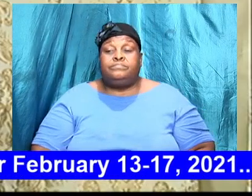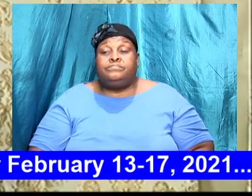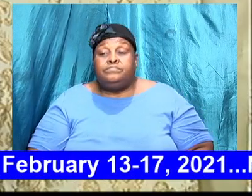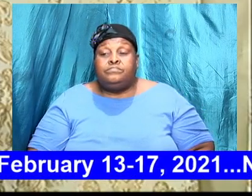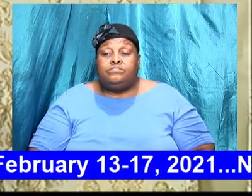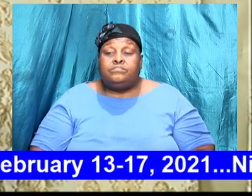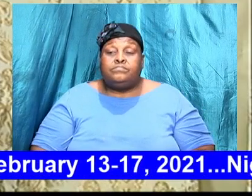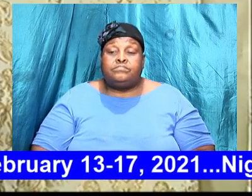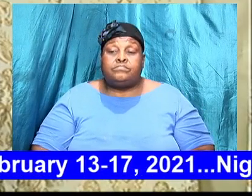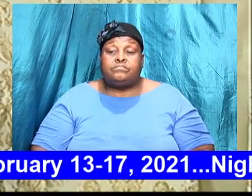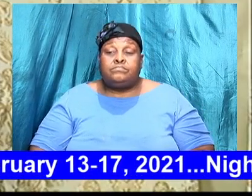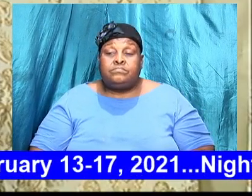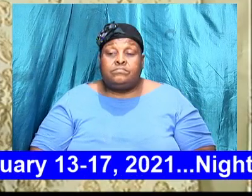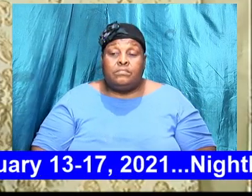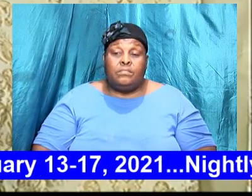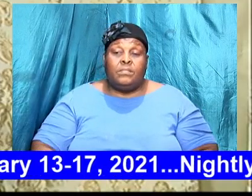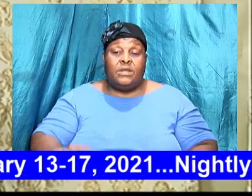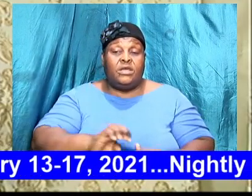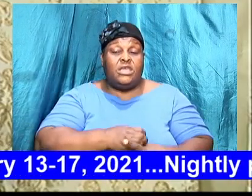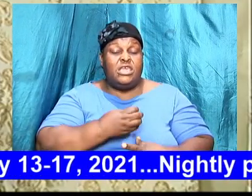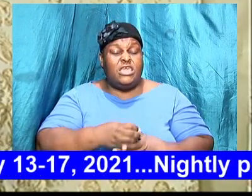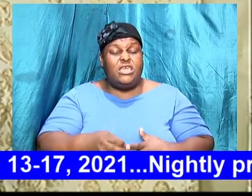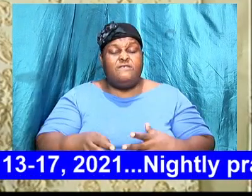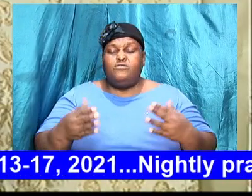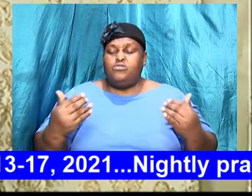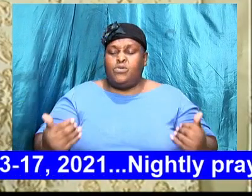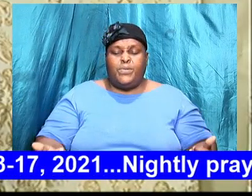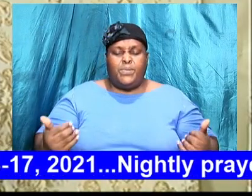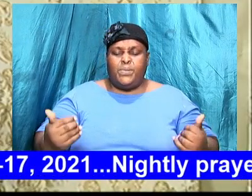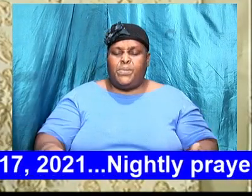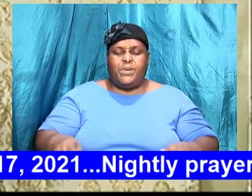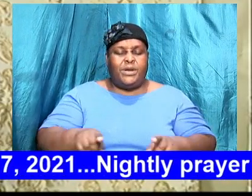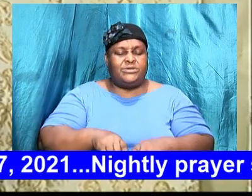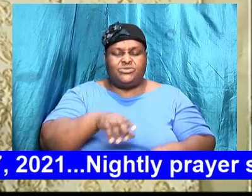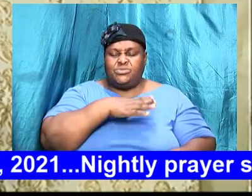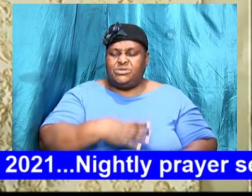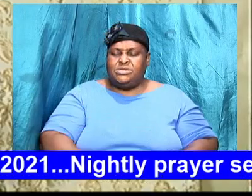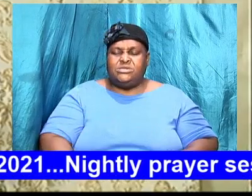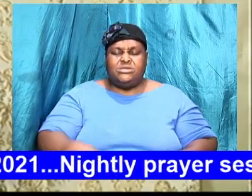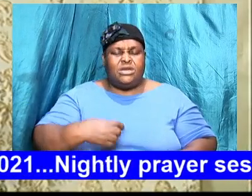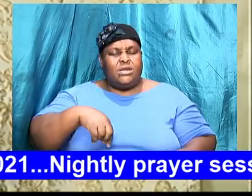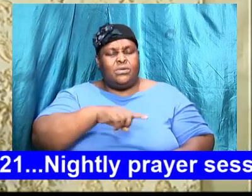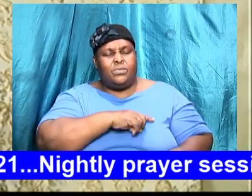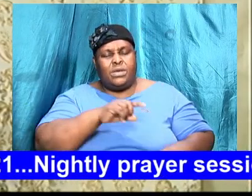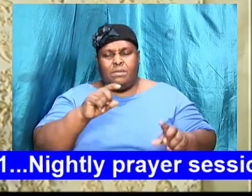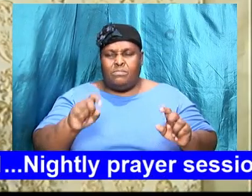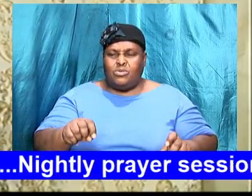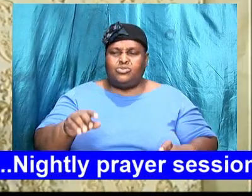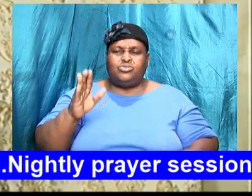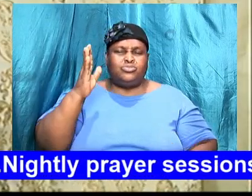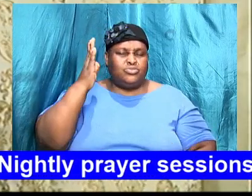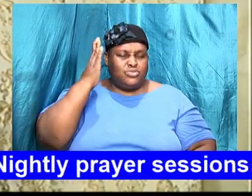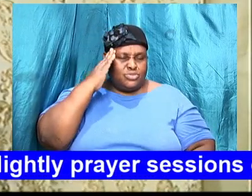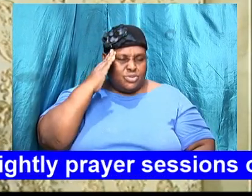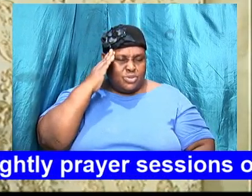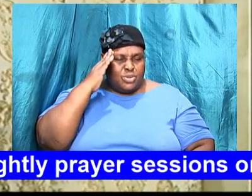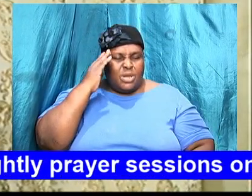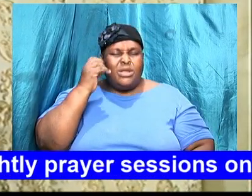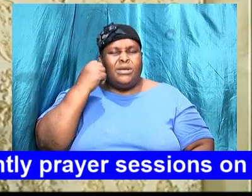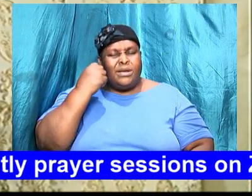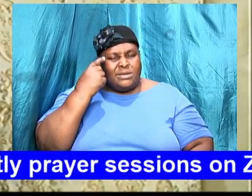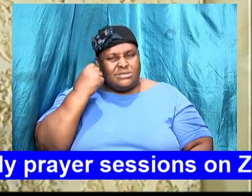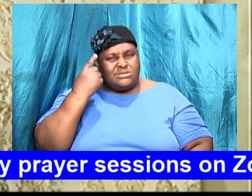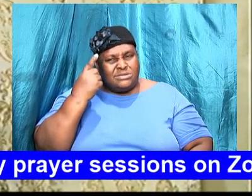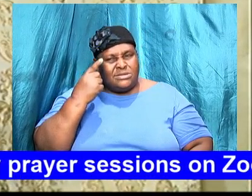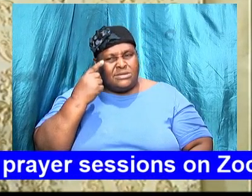that even in today's day as Christian we must be aware we must understand that in order to